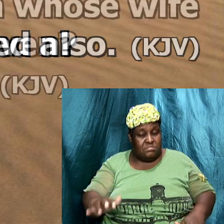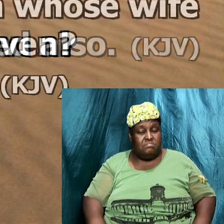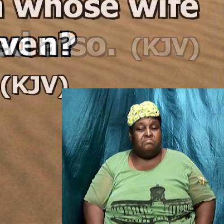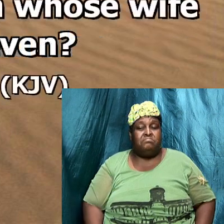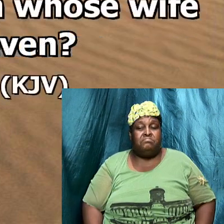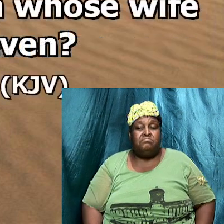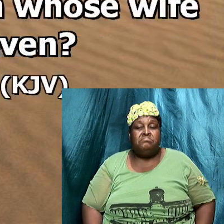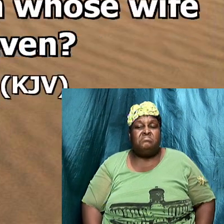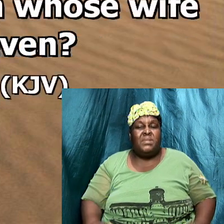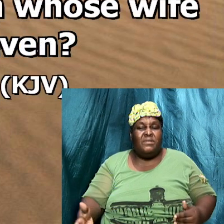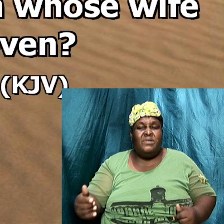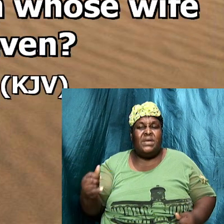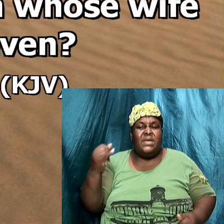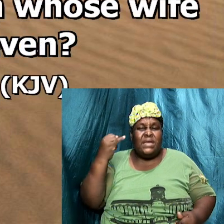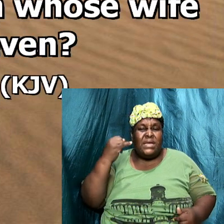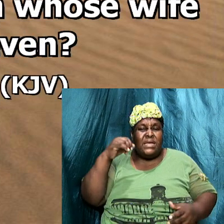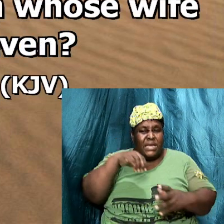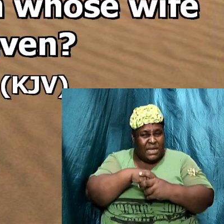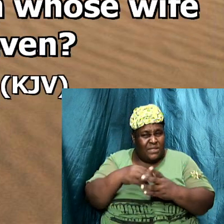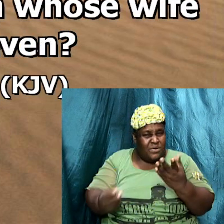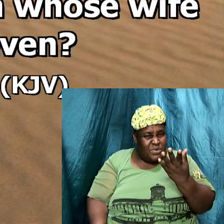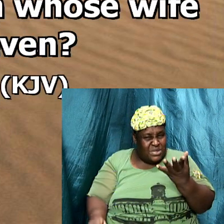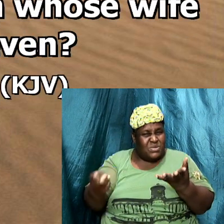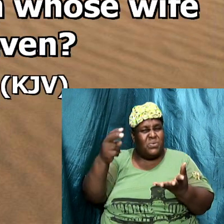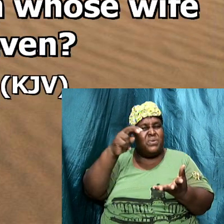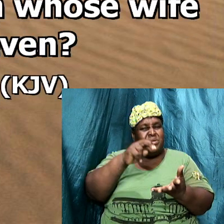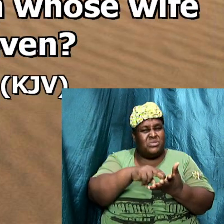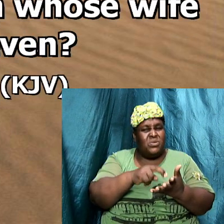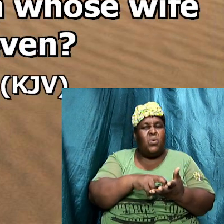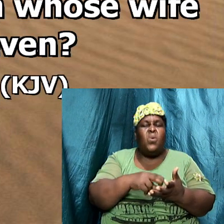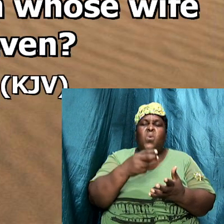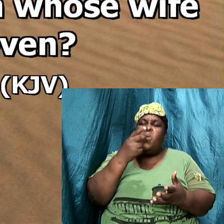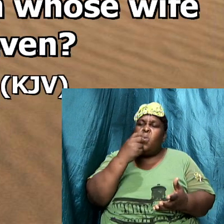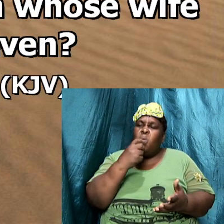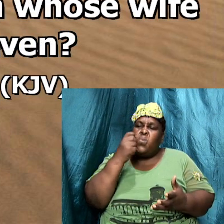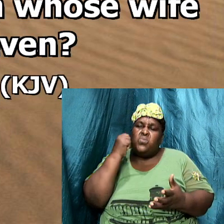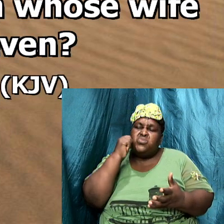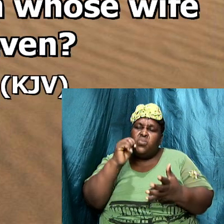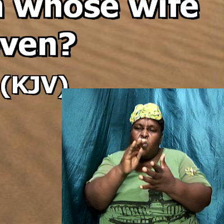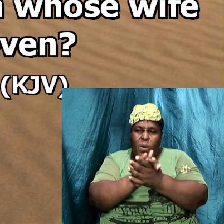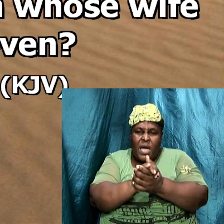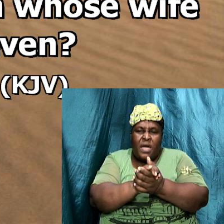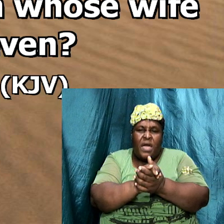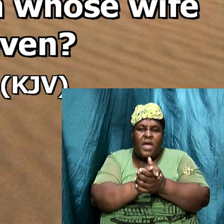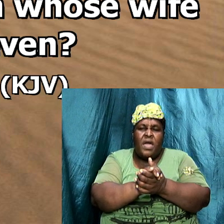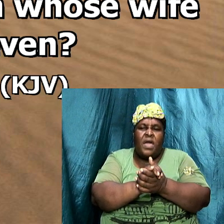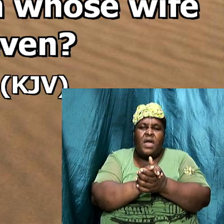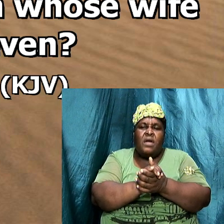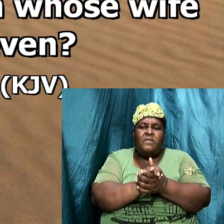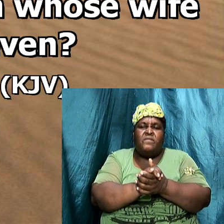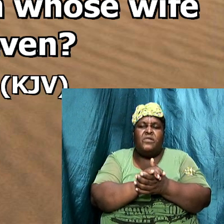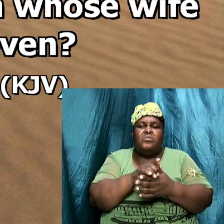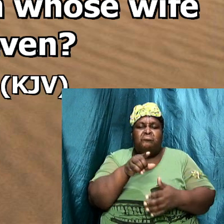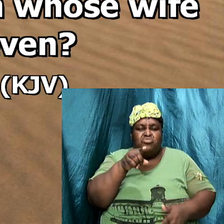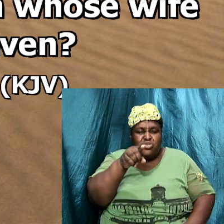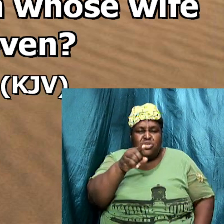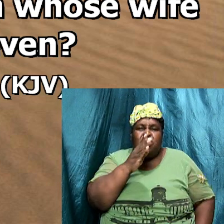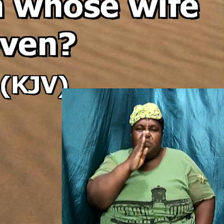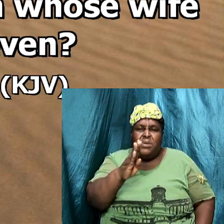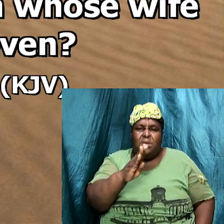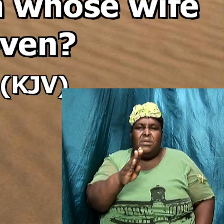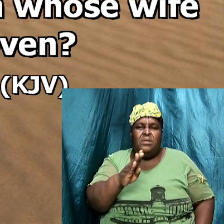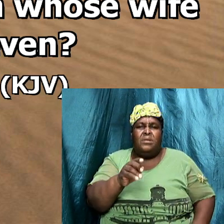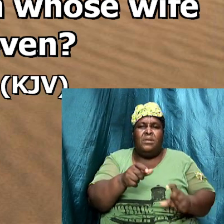therefore in the resurrection whose wife shall she be of the seven